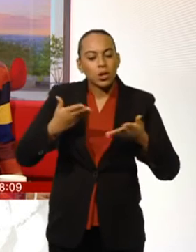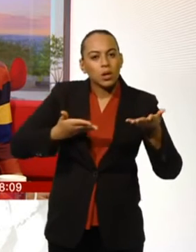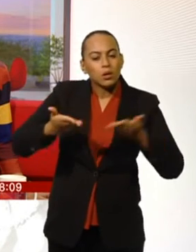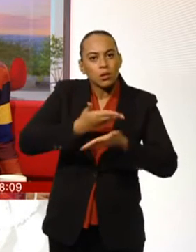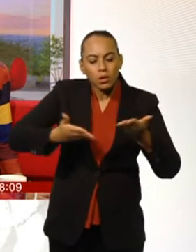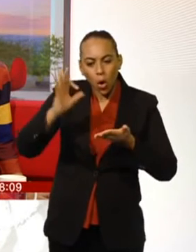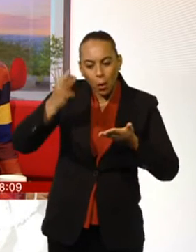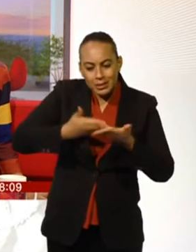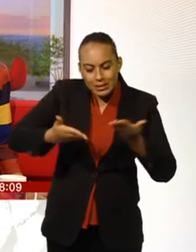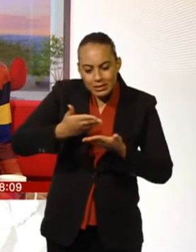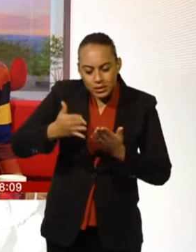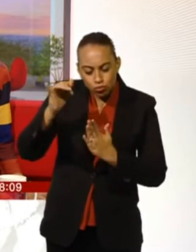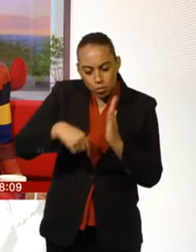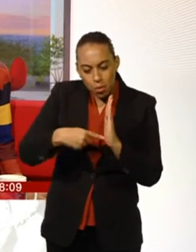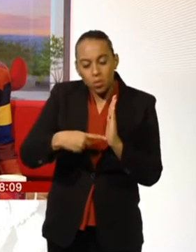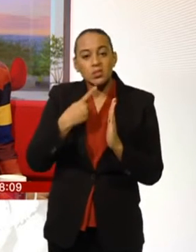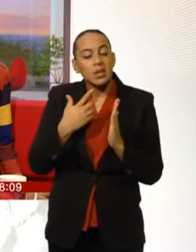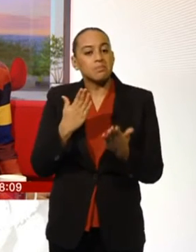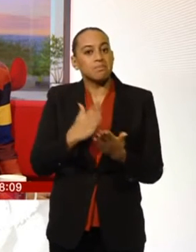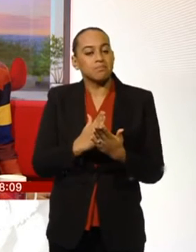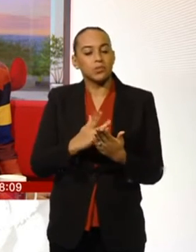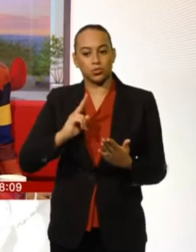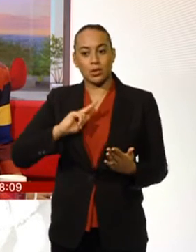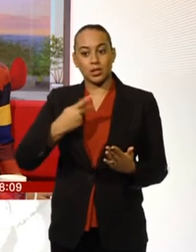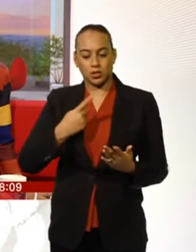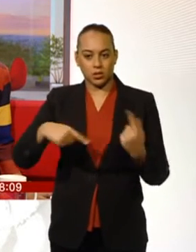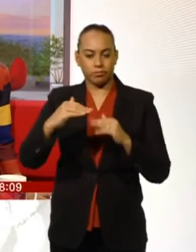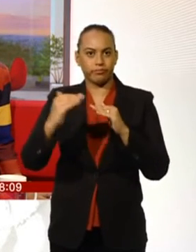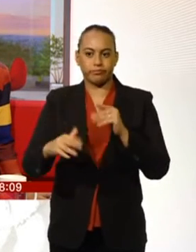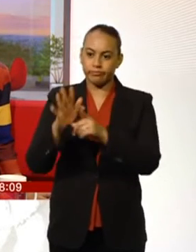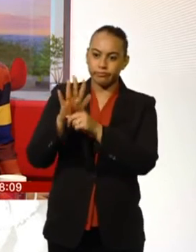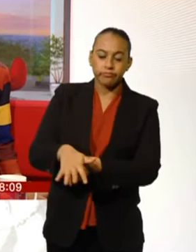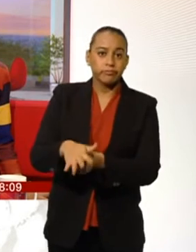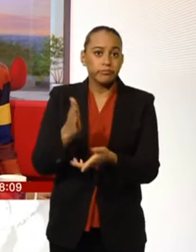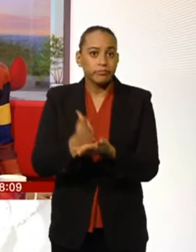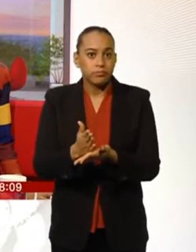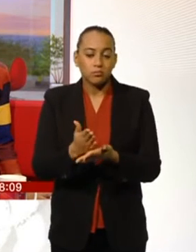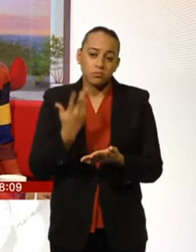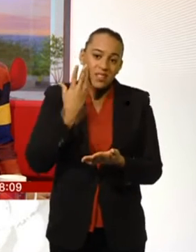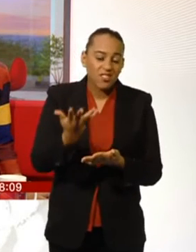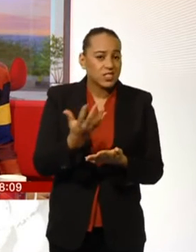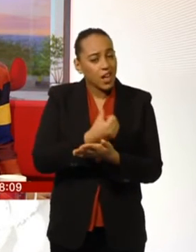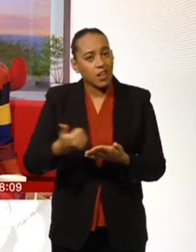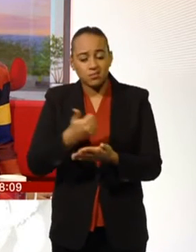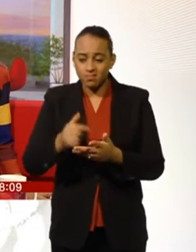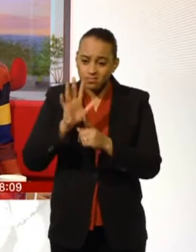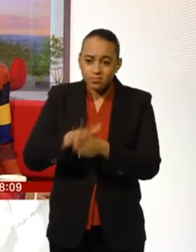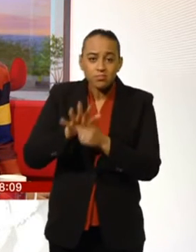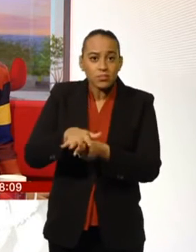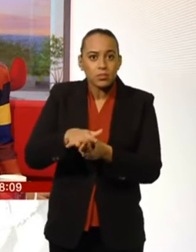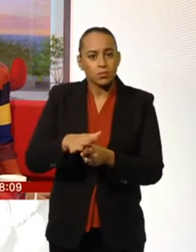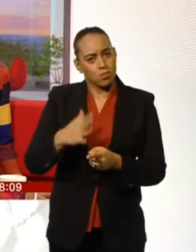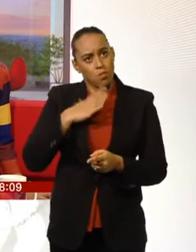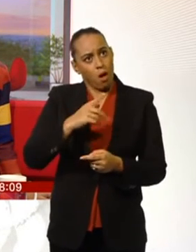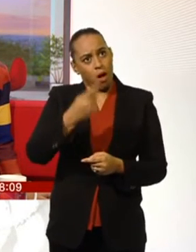Yes, the Commons Women and Equality Select Committee found that trans people are discriminated against on a daily basis. It wants the government to draw